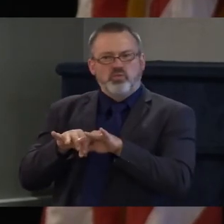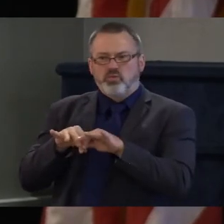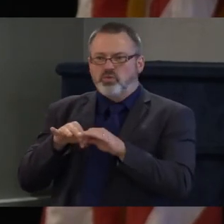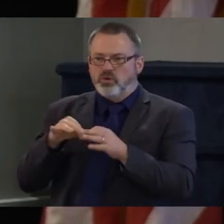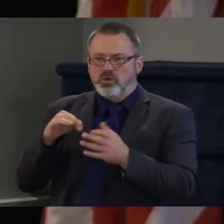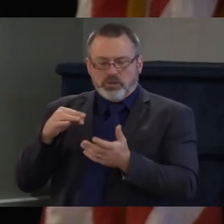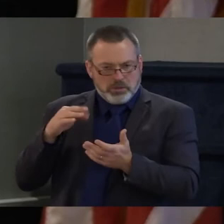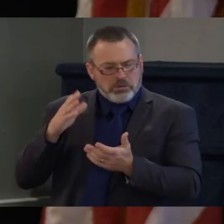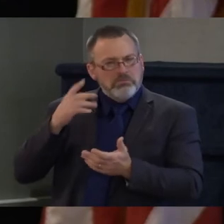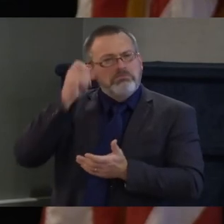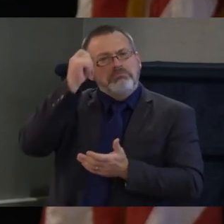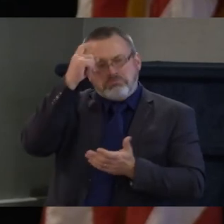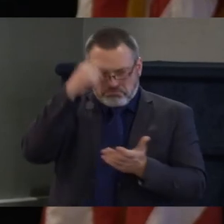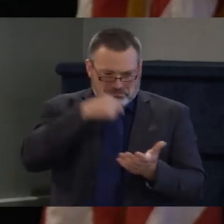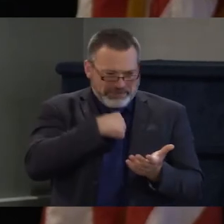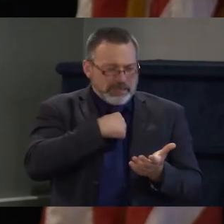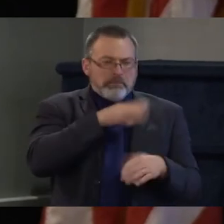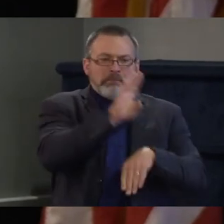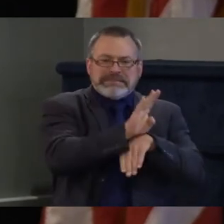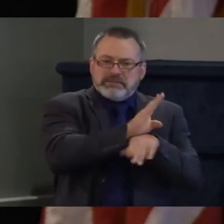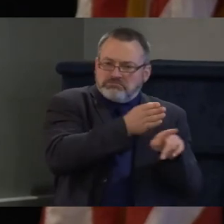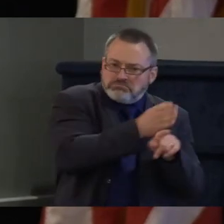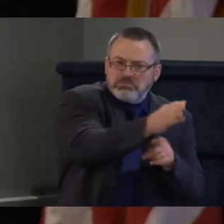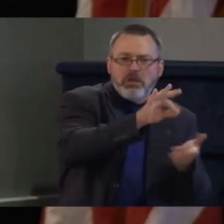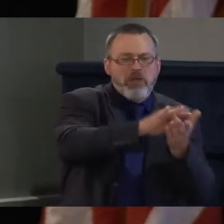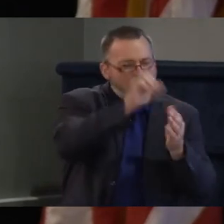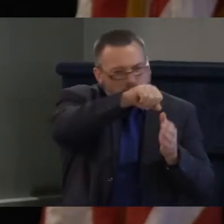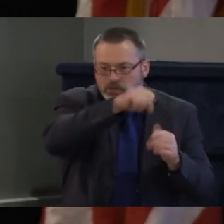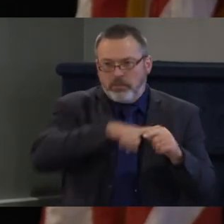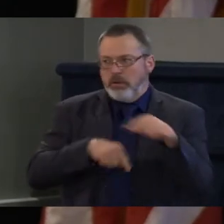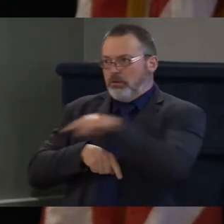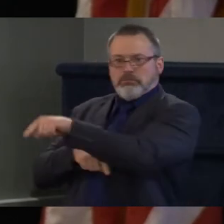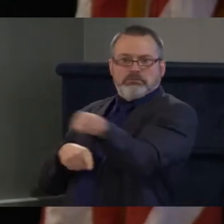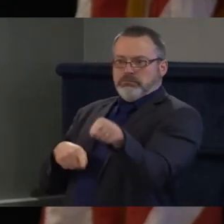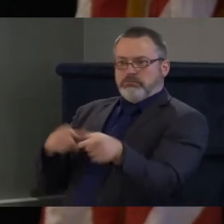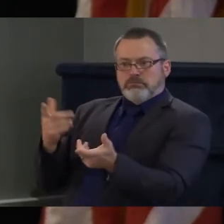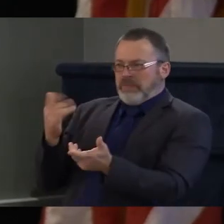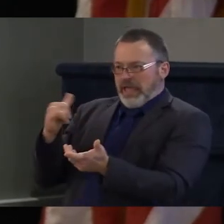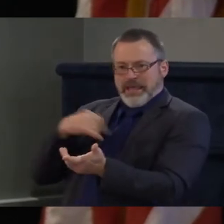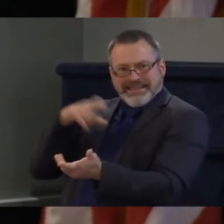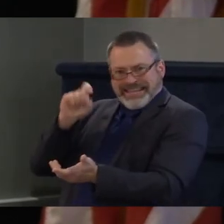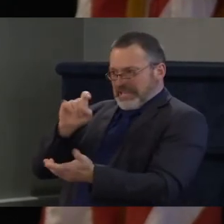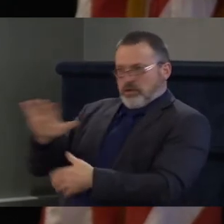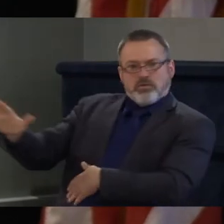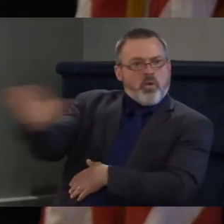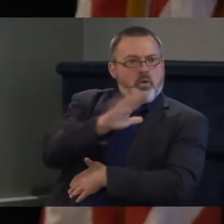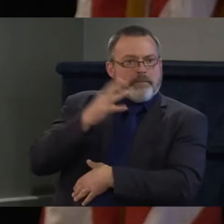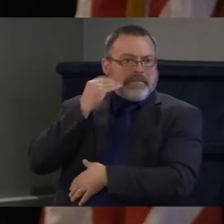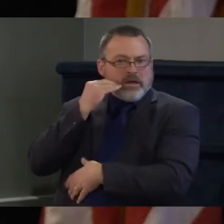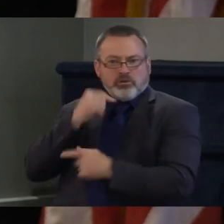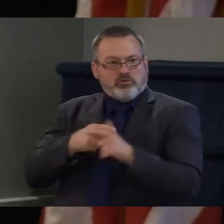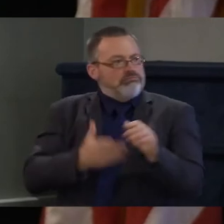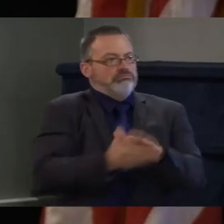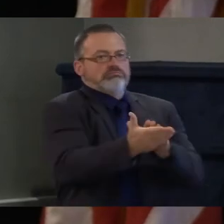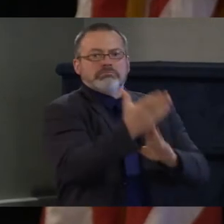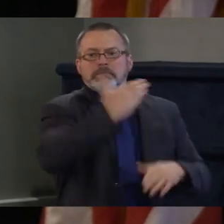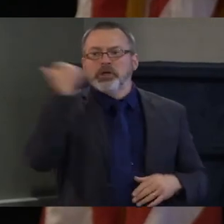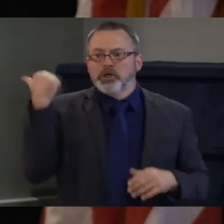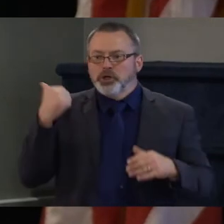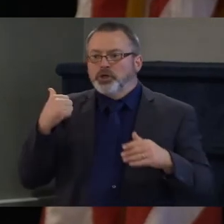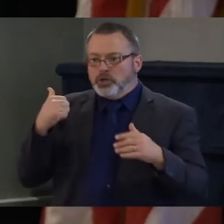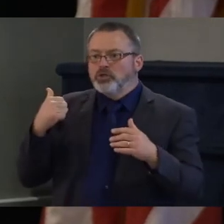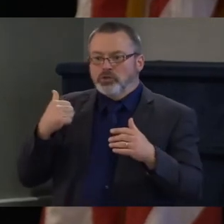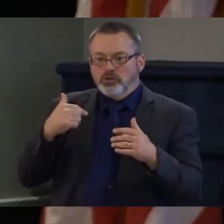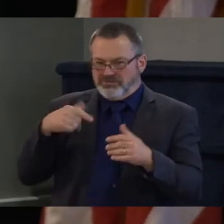this is these are my strong points and so i will rely on experts in their field to make sure that i know what